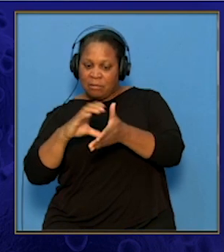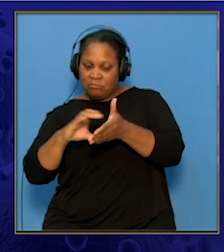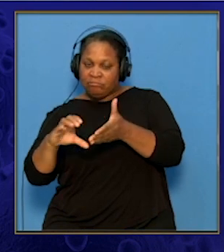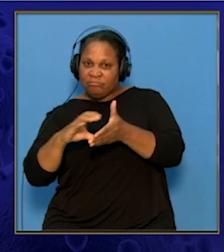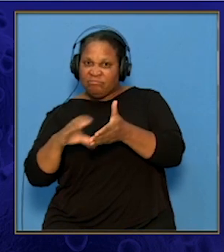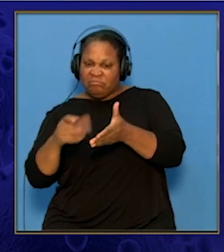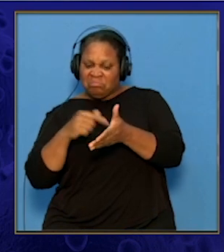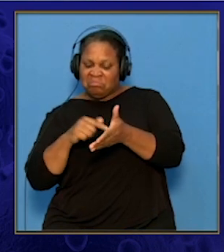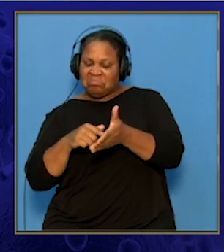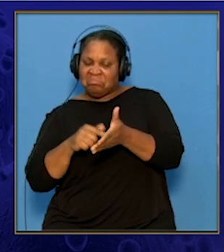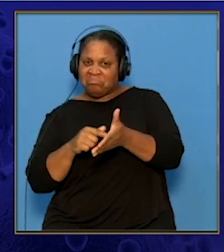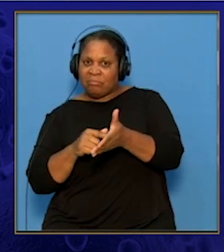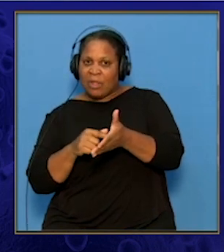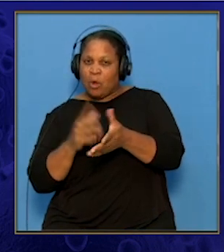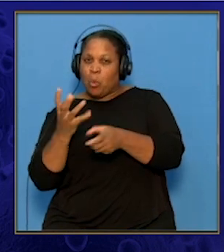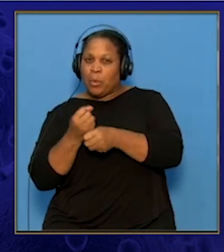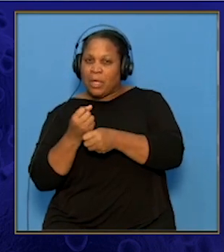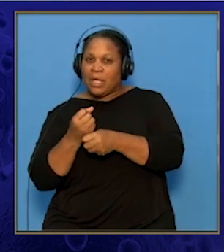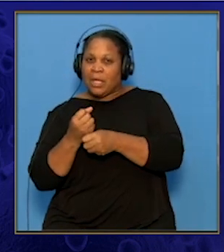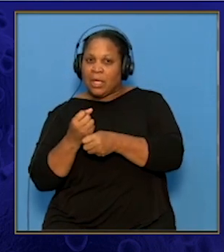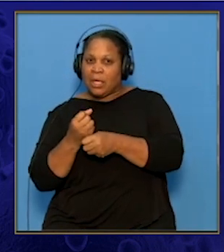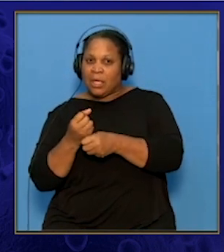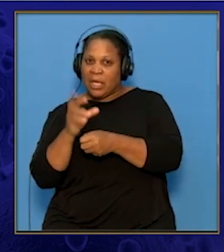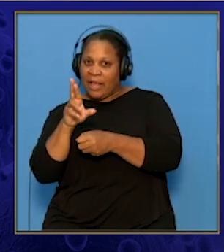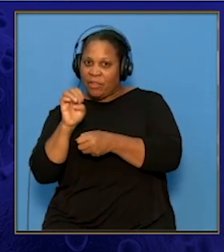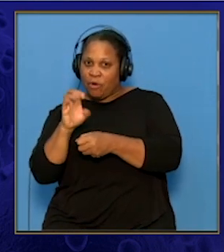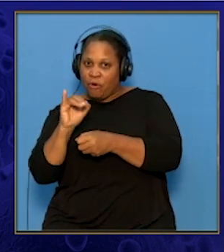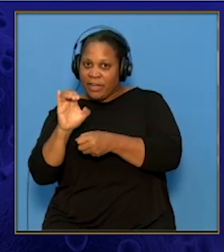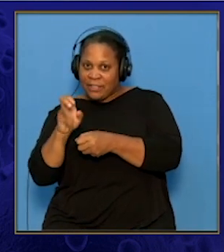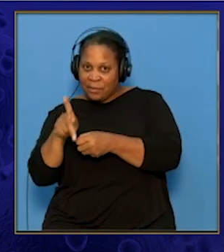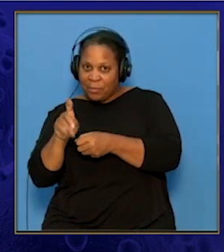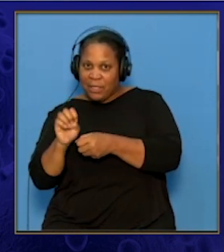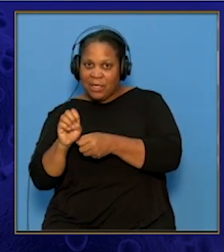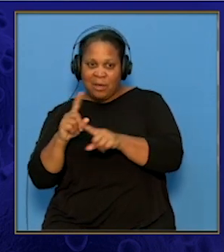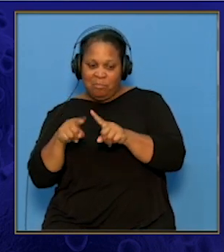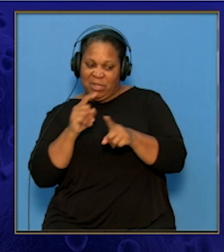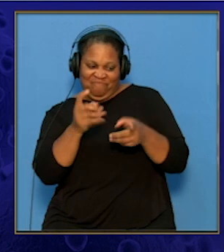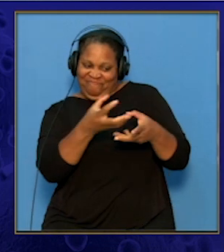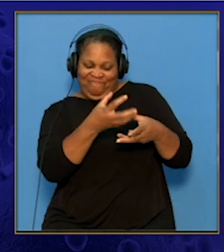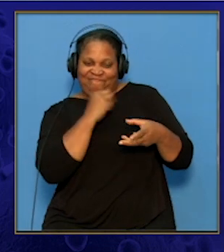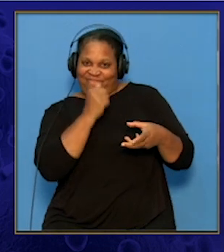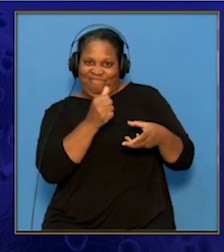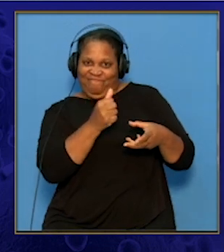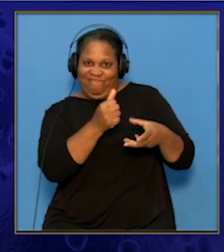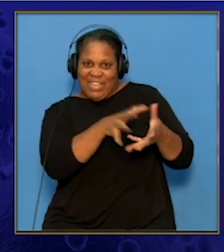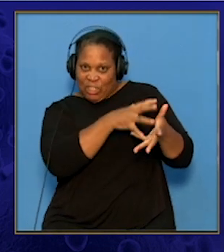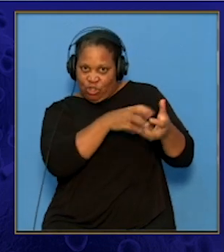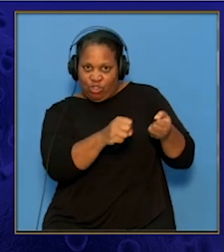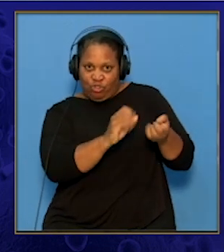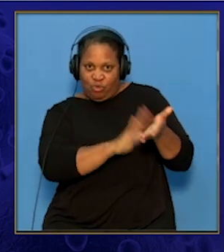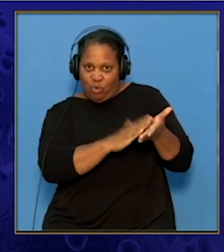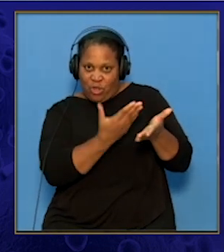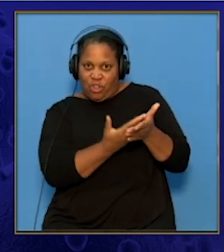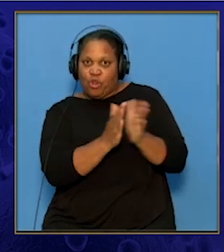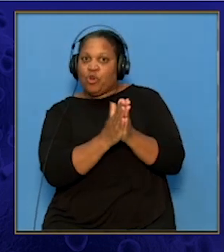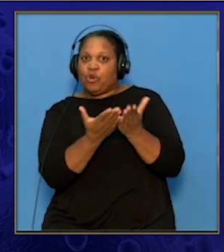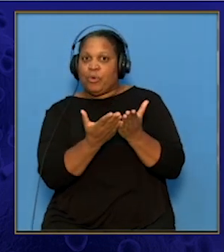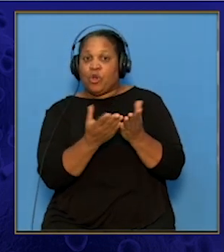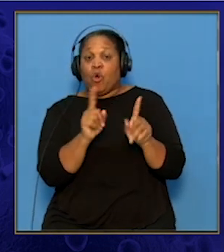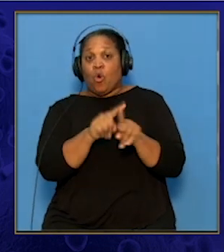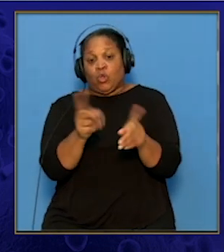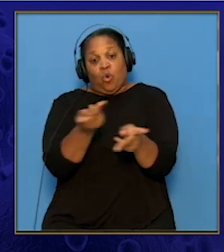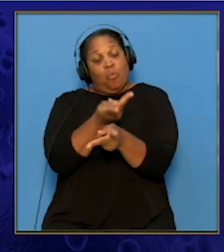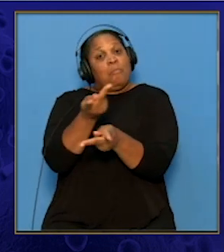recipe, but do not have to worry about destroying the treasured cookbook. We can also even make multiple